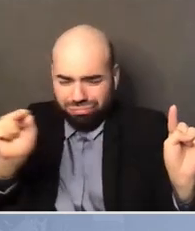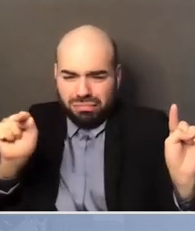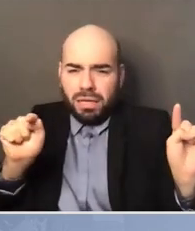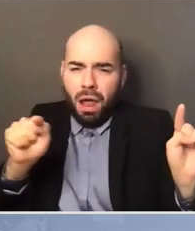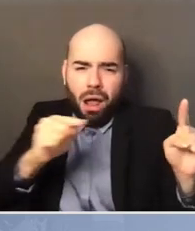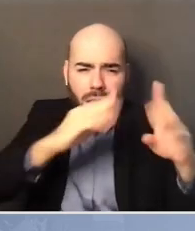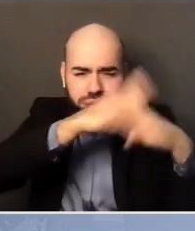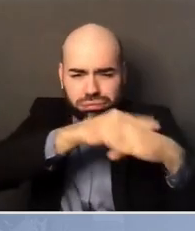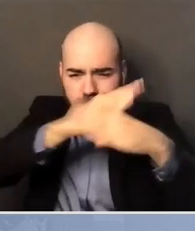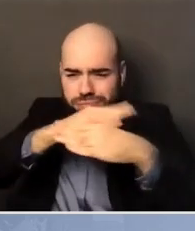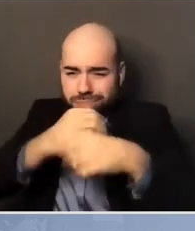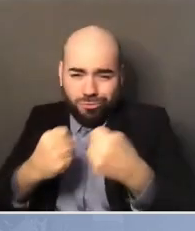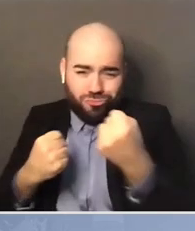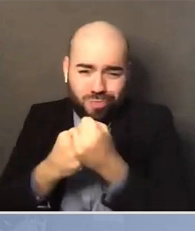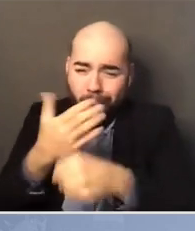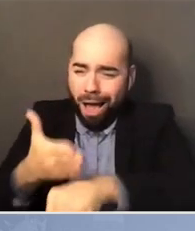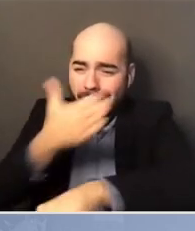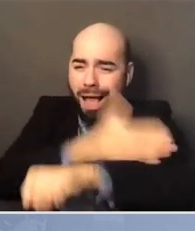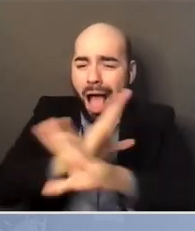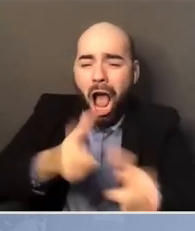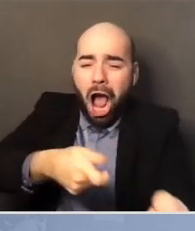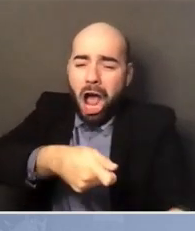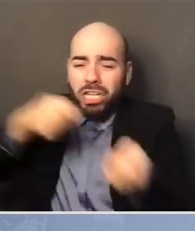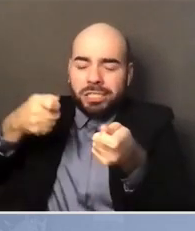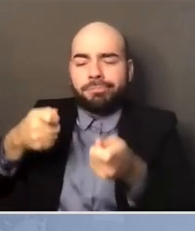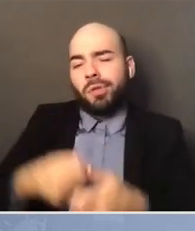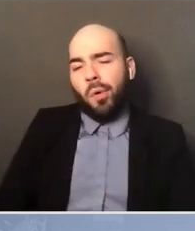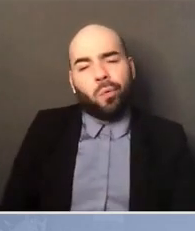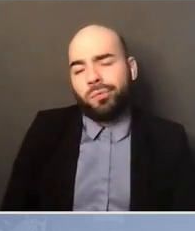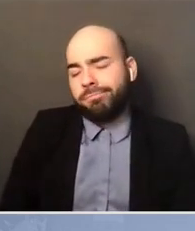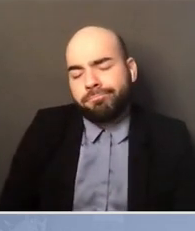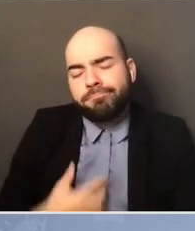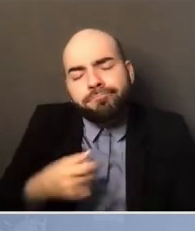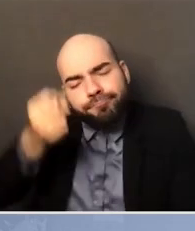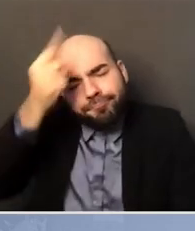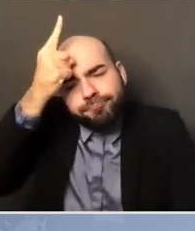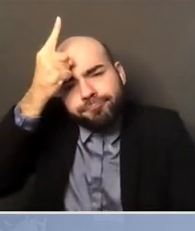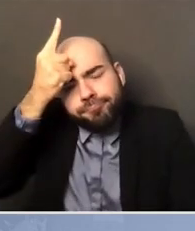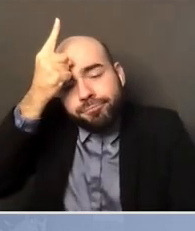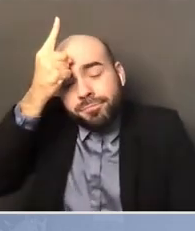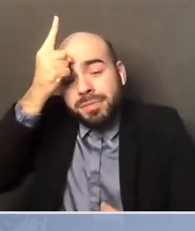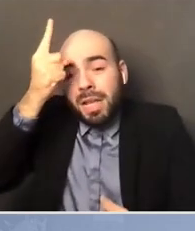But what I always tell young people is we did make things better.